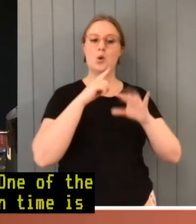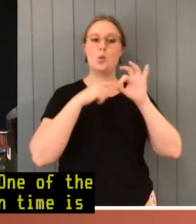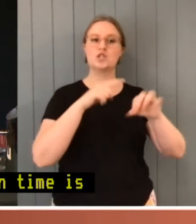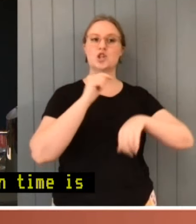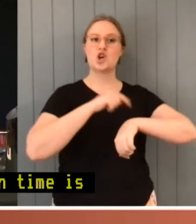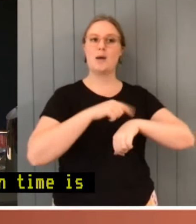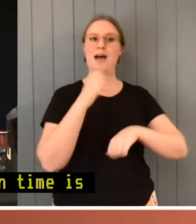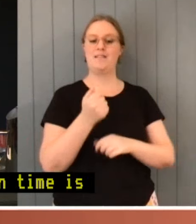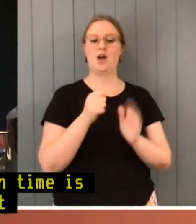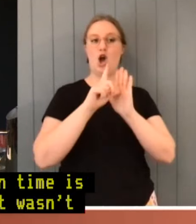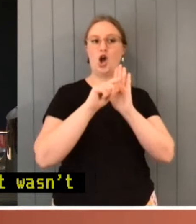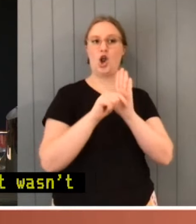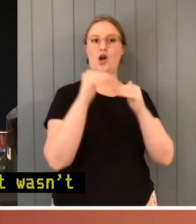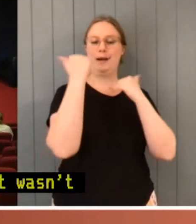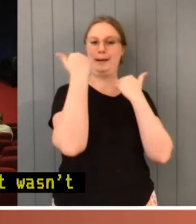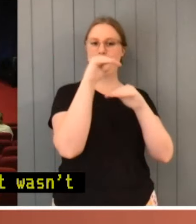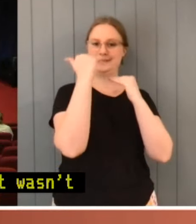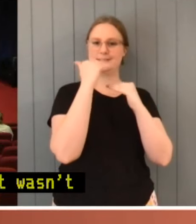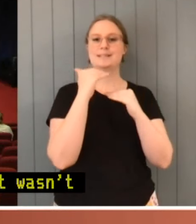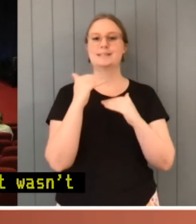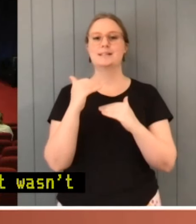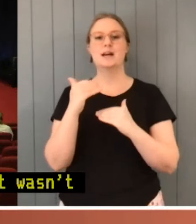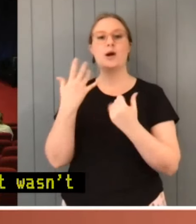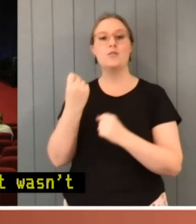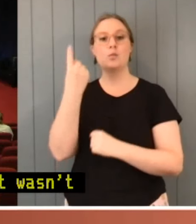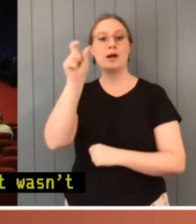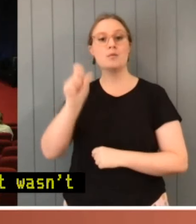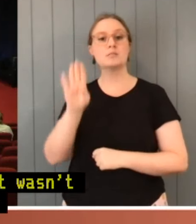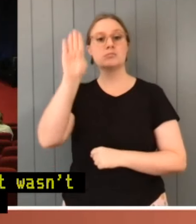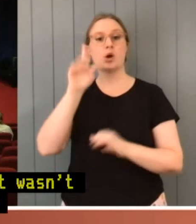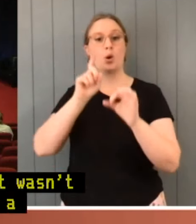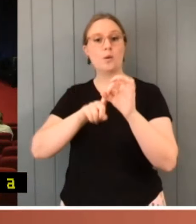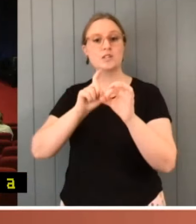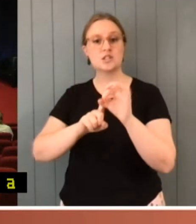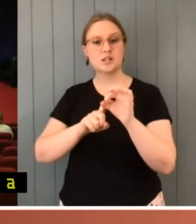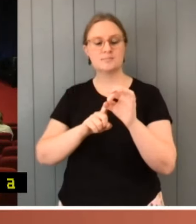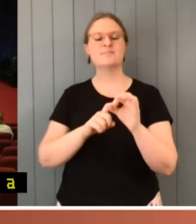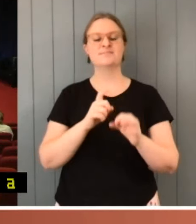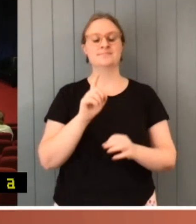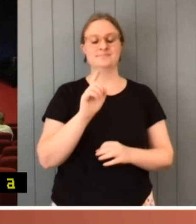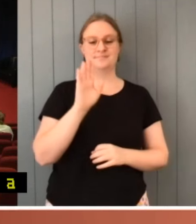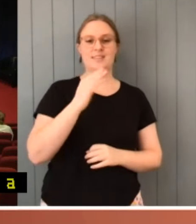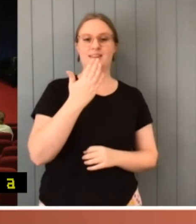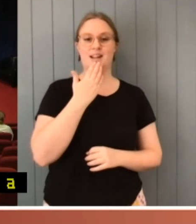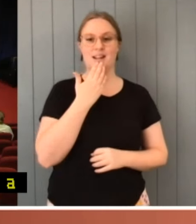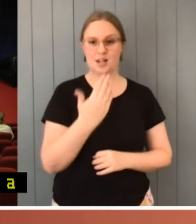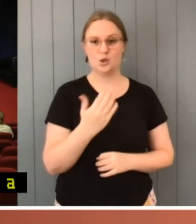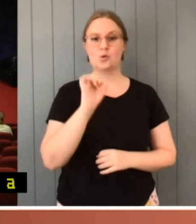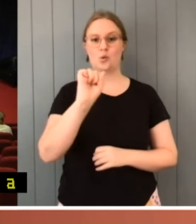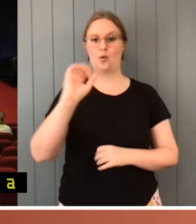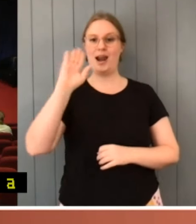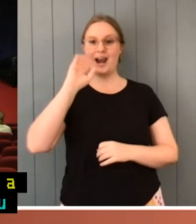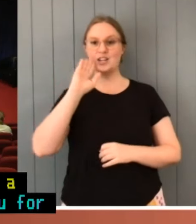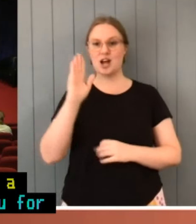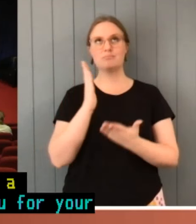We do have a question up here. Ophelia. Thank you. Is that right? Yeah, thank you for your lecture. That was really phenomenal.